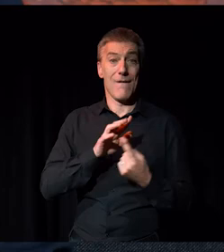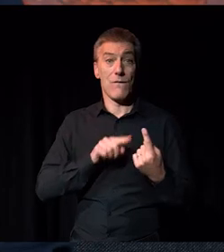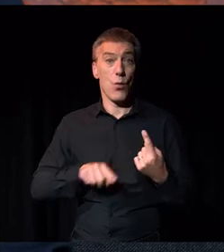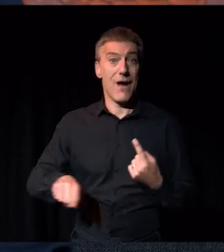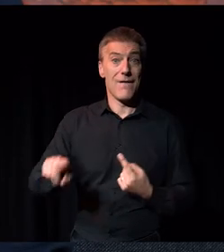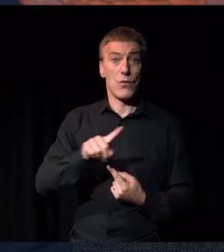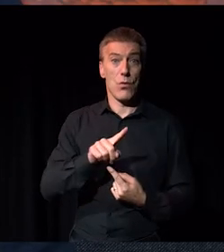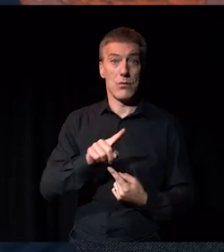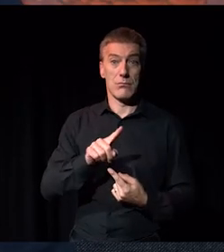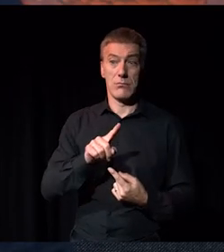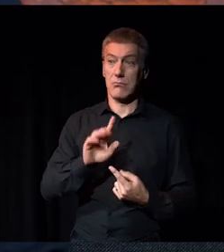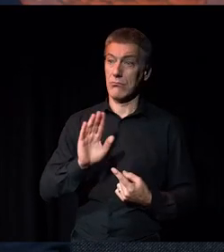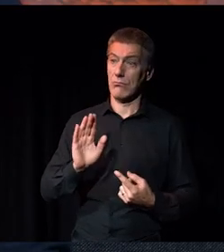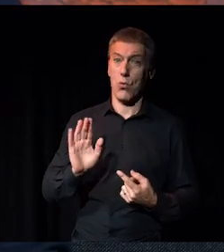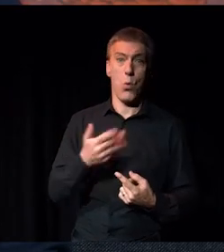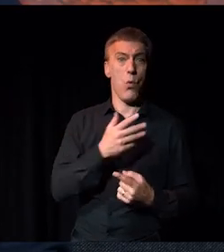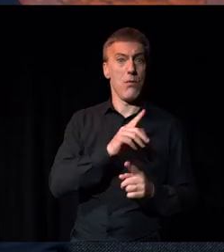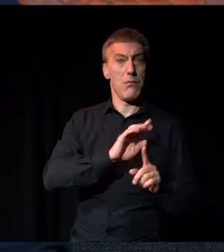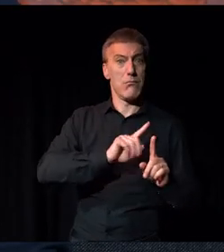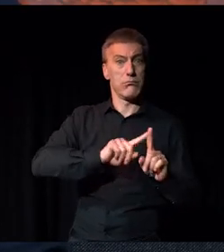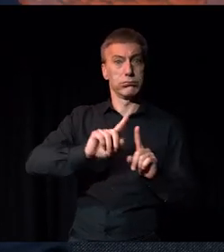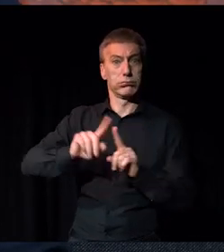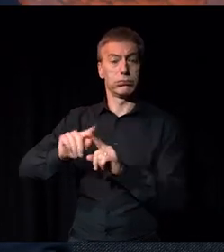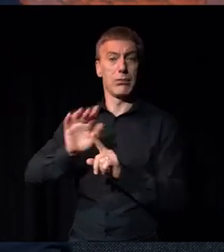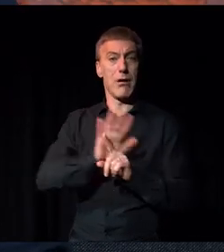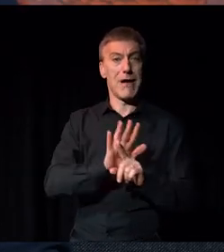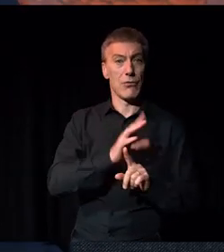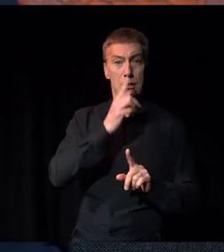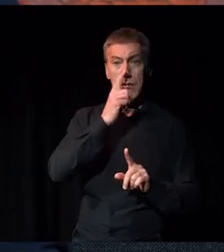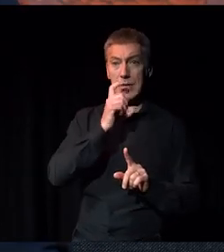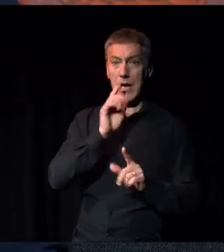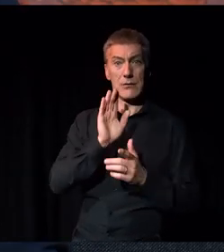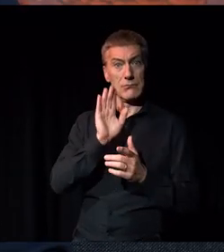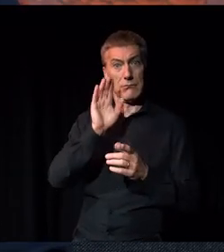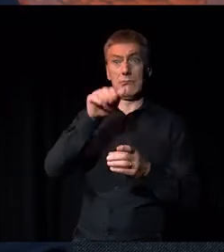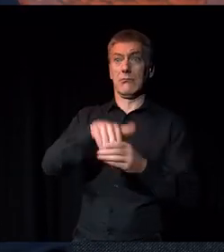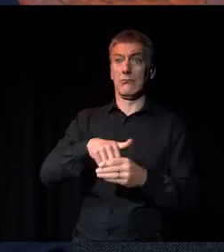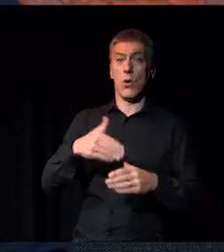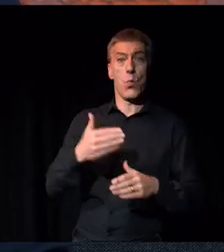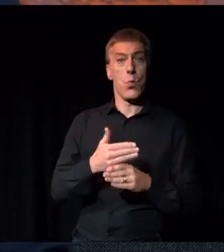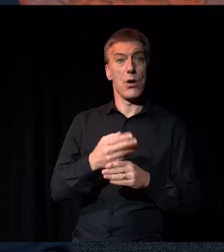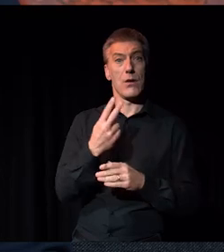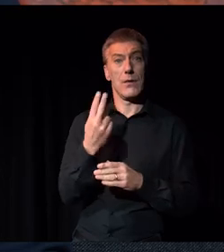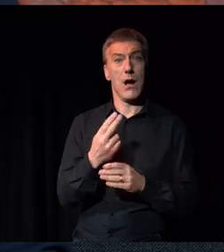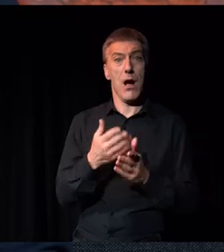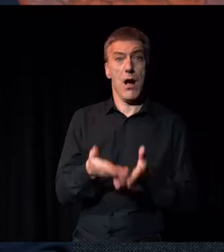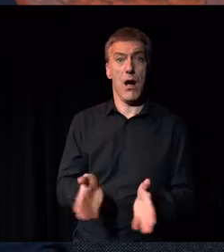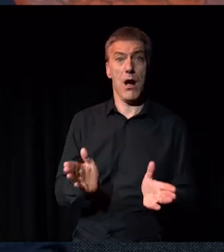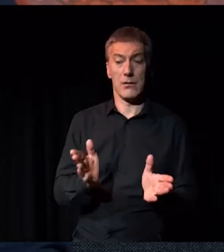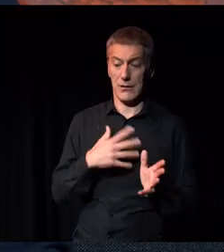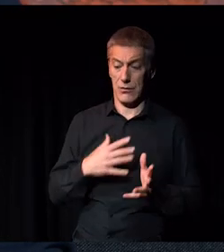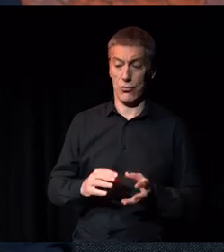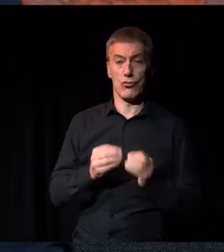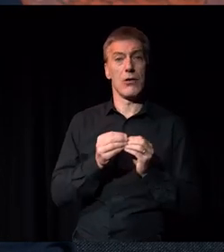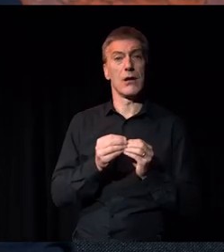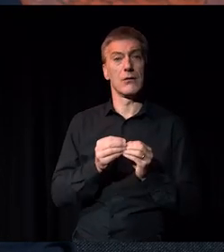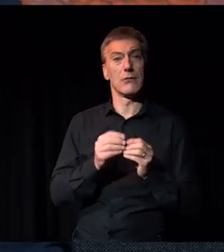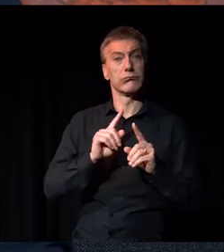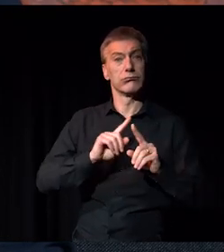from all walks of life to have access to working in the arts and to make the art that we all see.